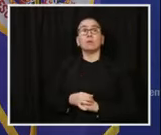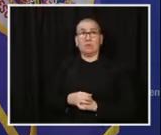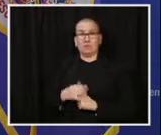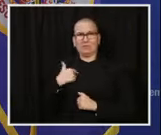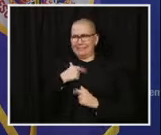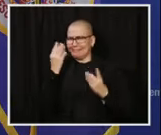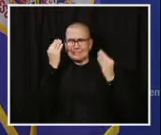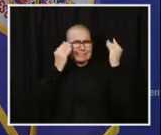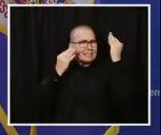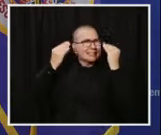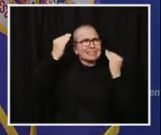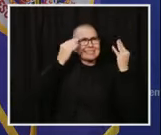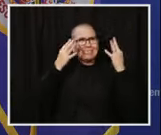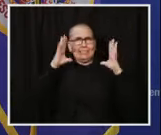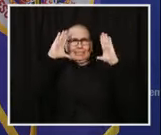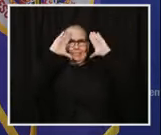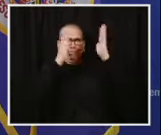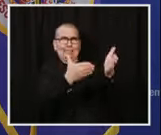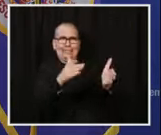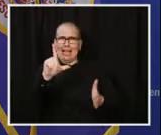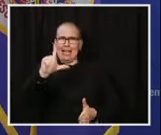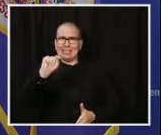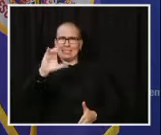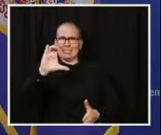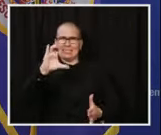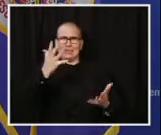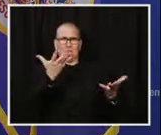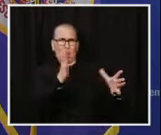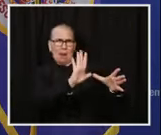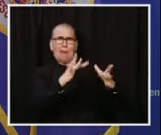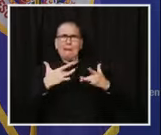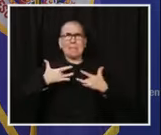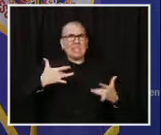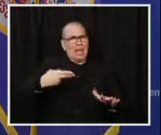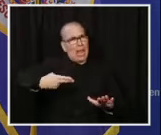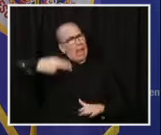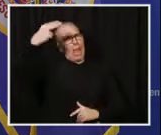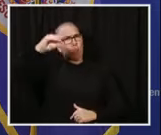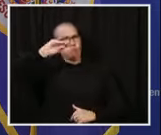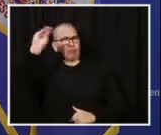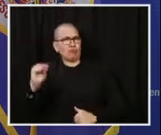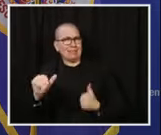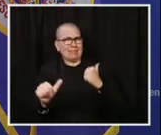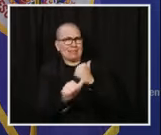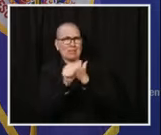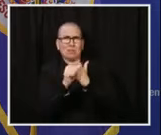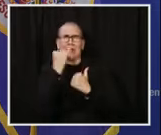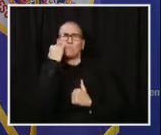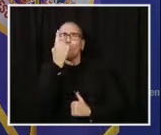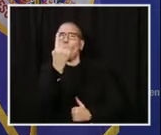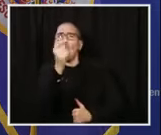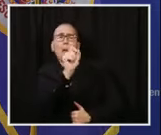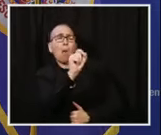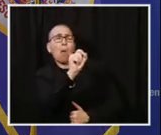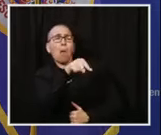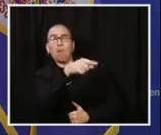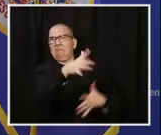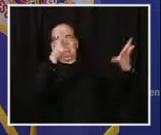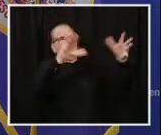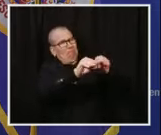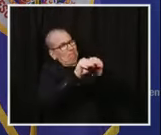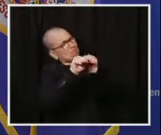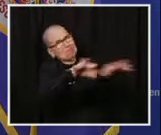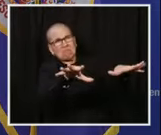settings to protect these vulnerable Minnesotans. That work has continued all throughout this year. Between March and November,